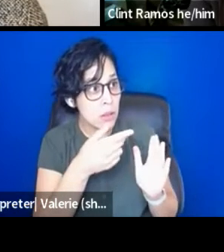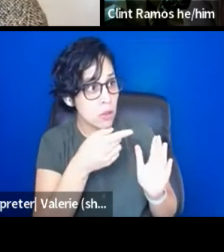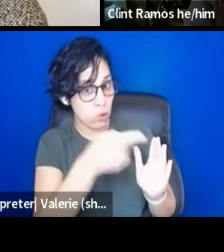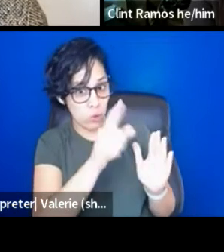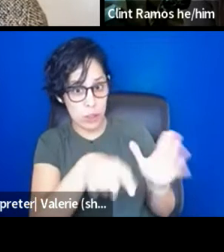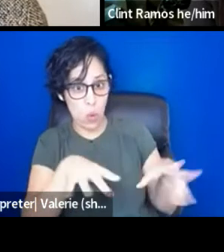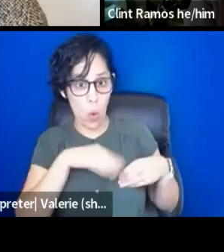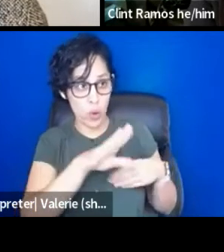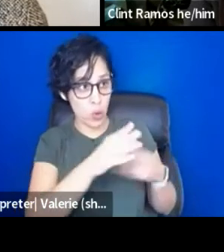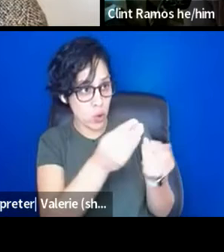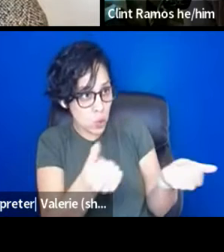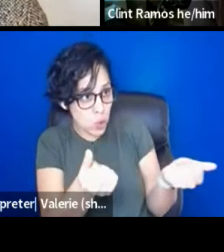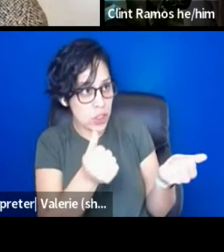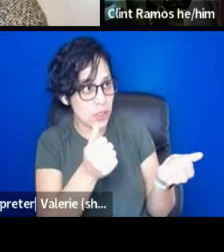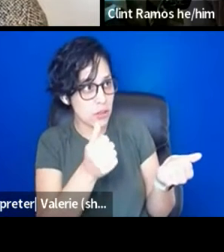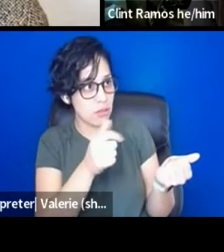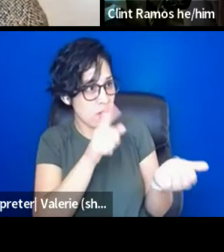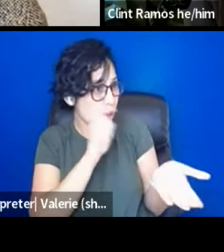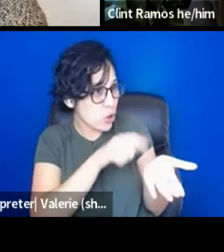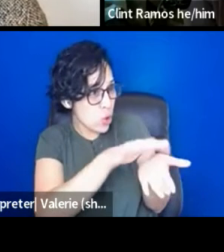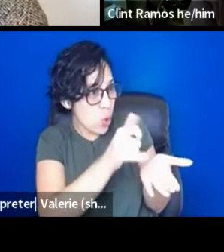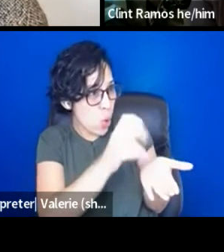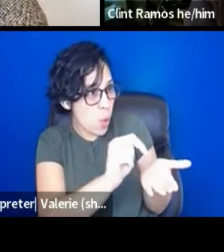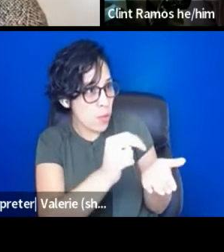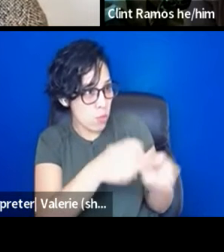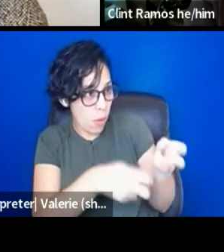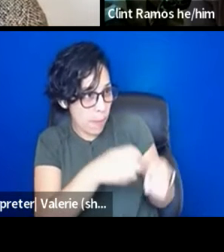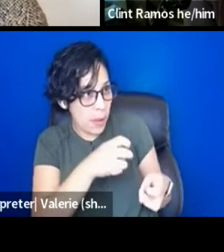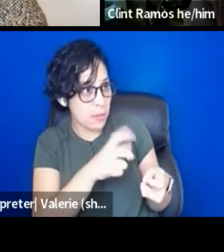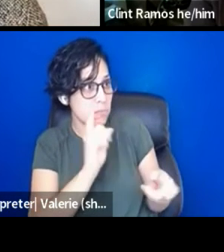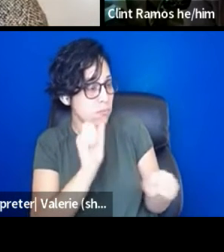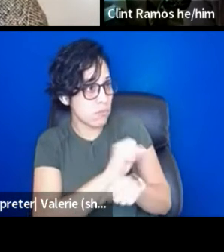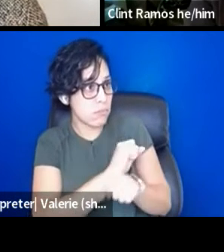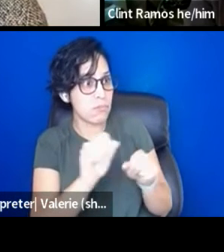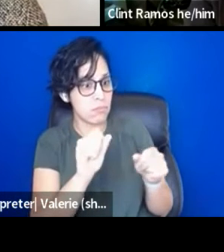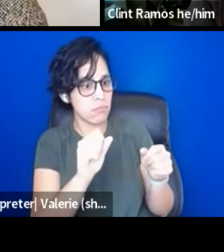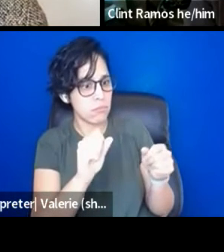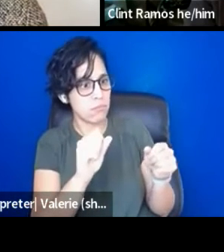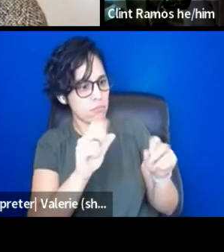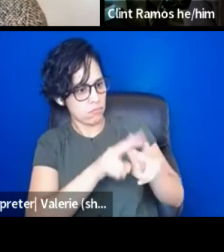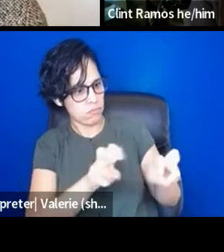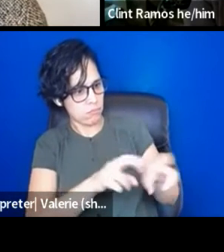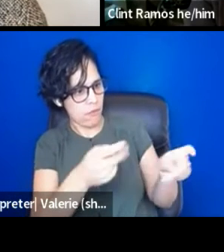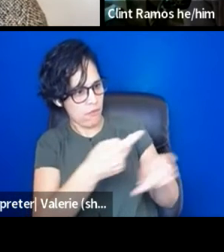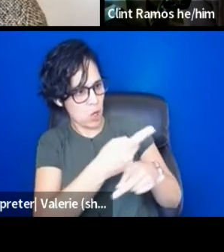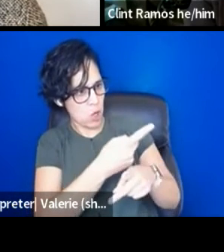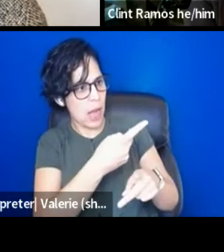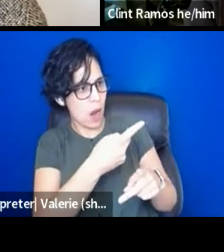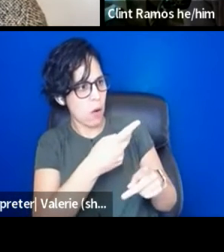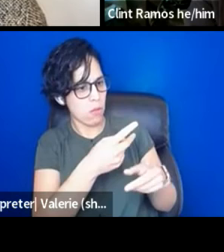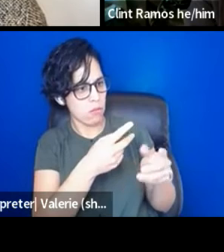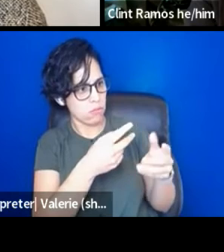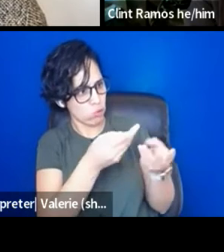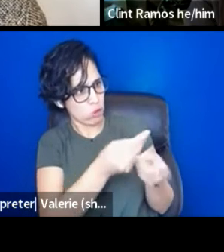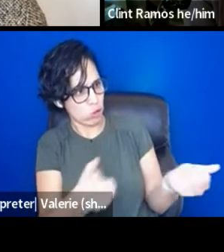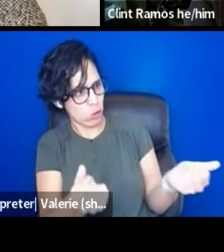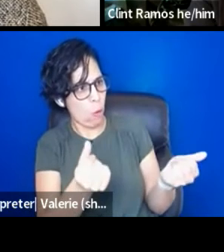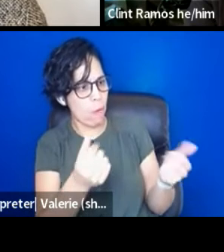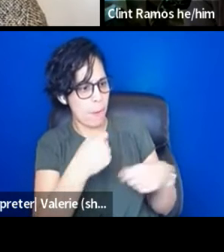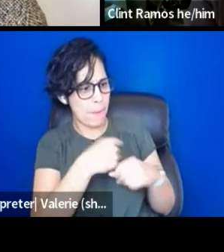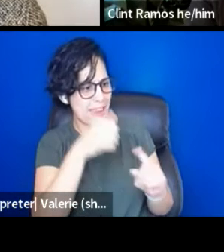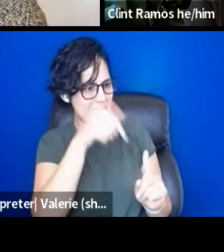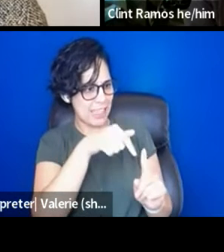that solution. We want you, American theater, to make this your priority and make this your